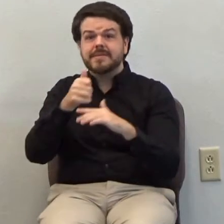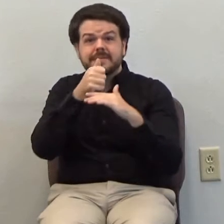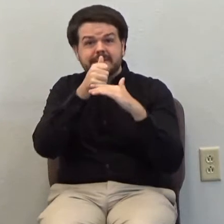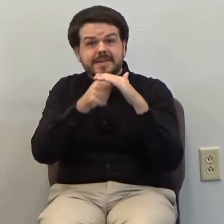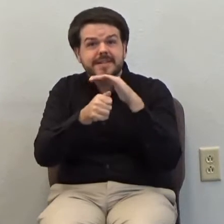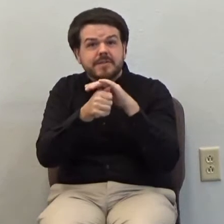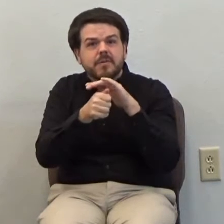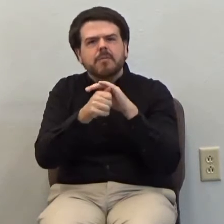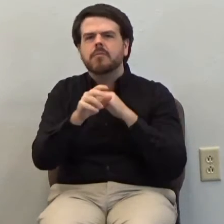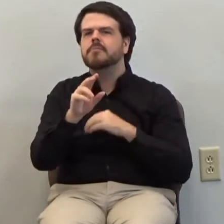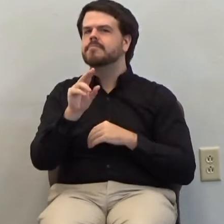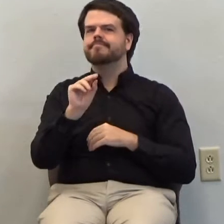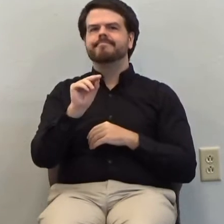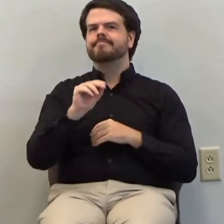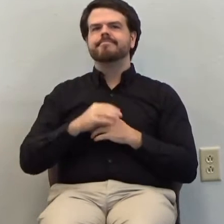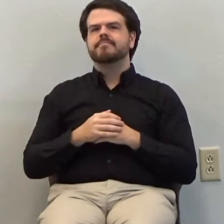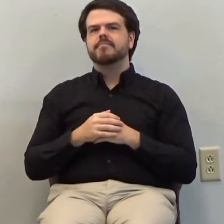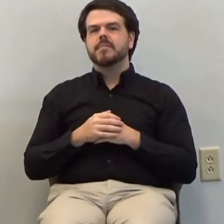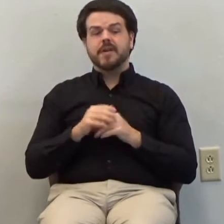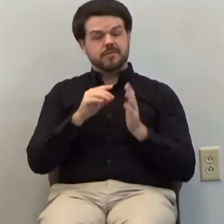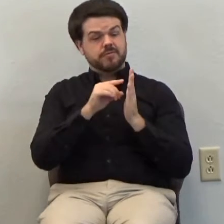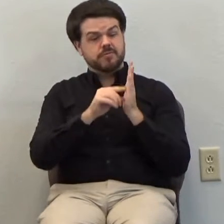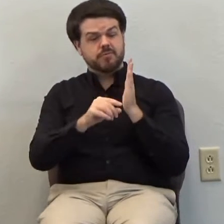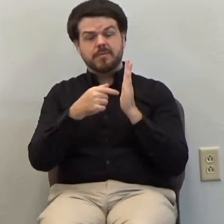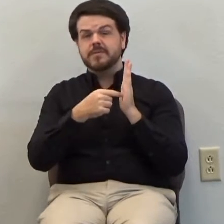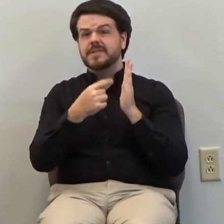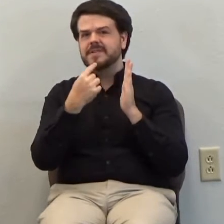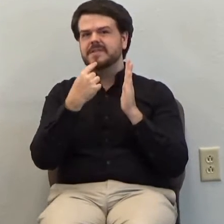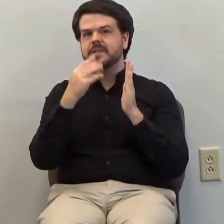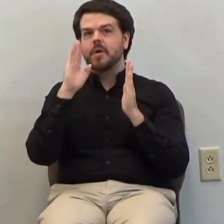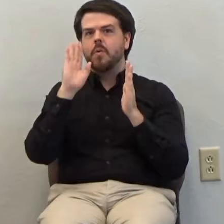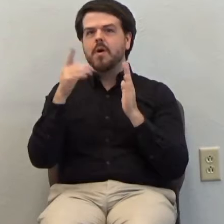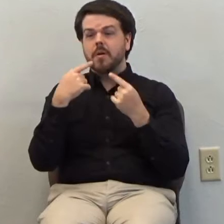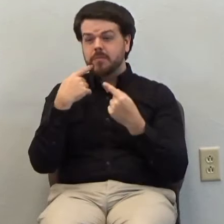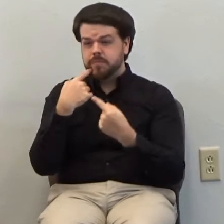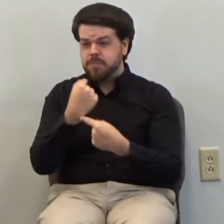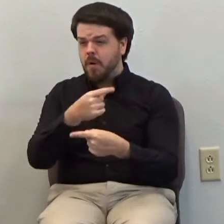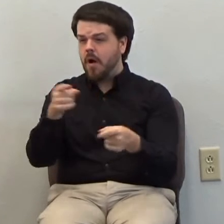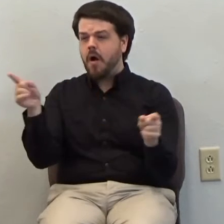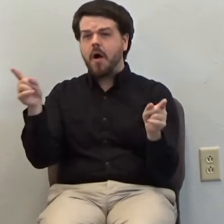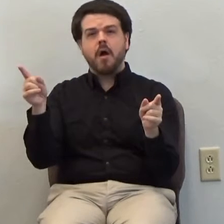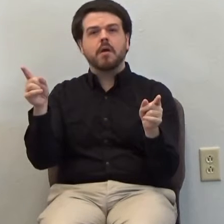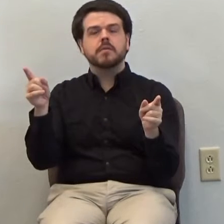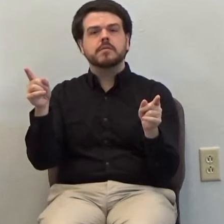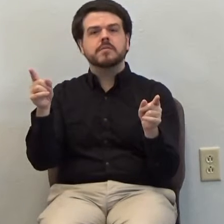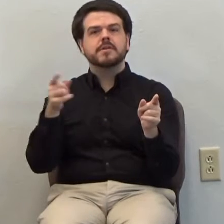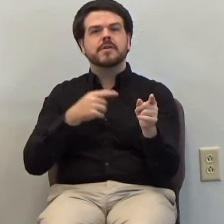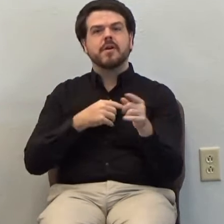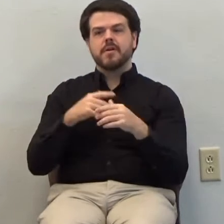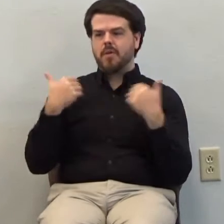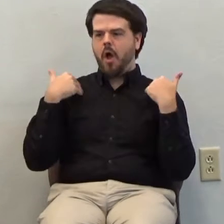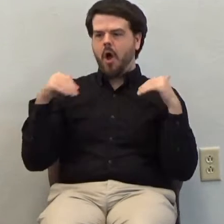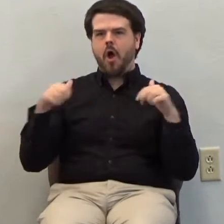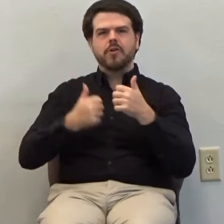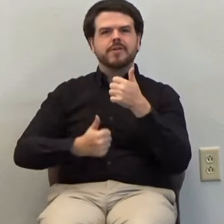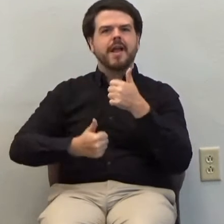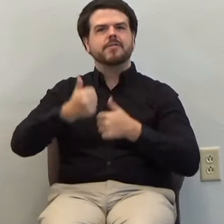As the scriptures say, down a few verses, there will be the loud shout of the archangel and the trumpet call of God.